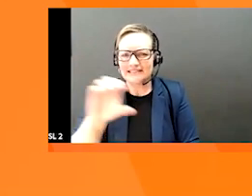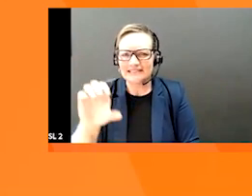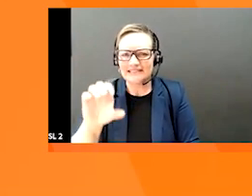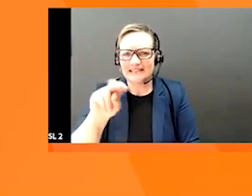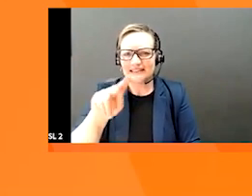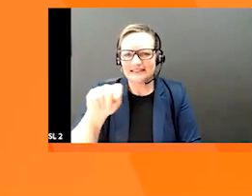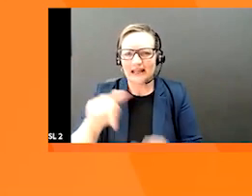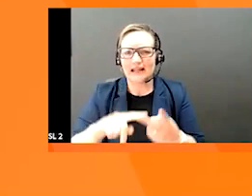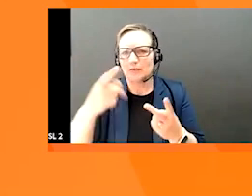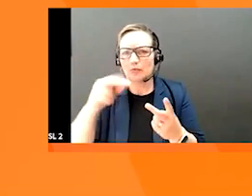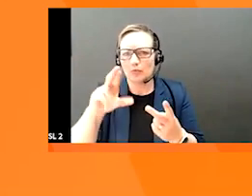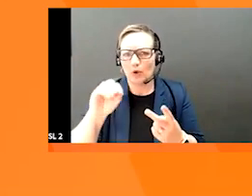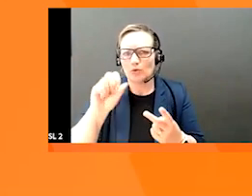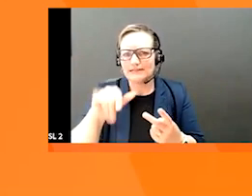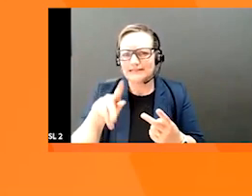ProSync needed?